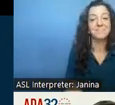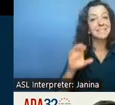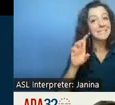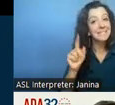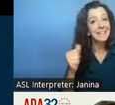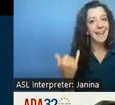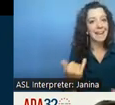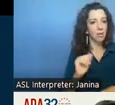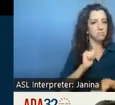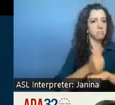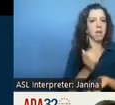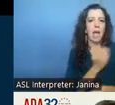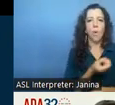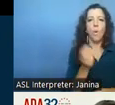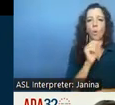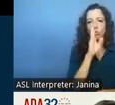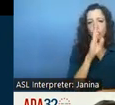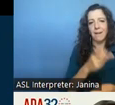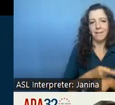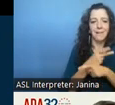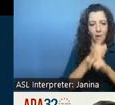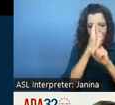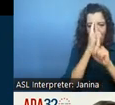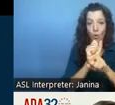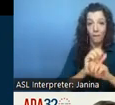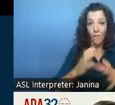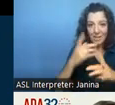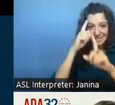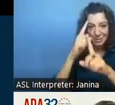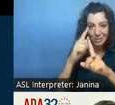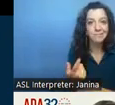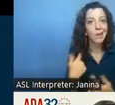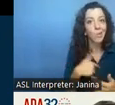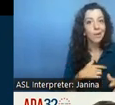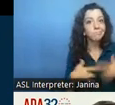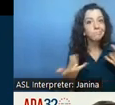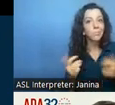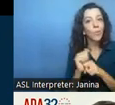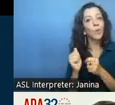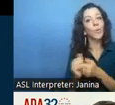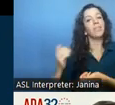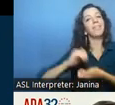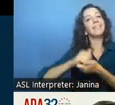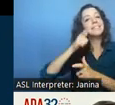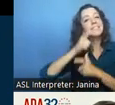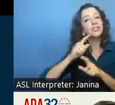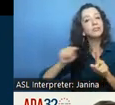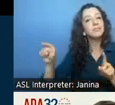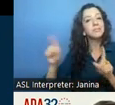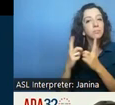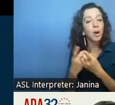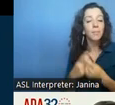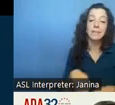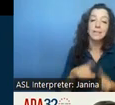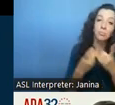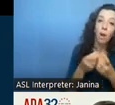care workforce initiative and we're really pleased to be working on that in partnership with our sister departments um department of social